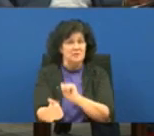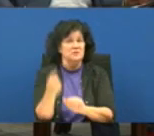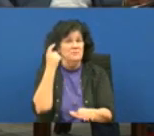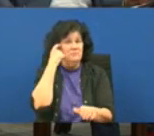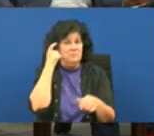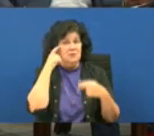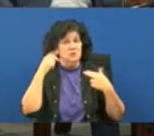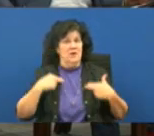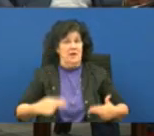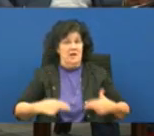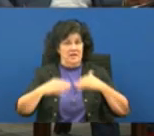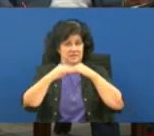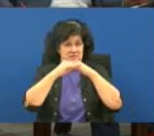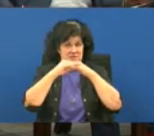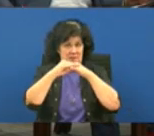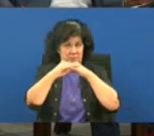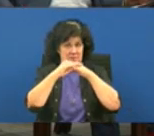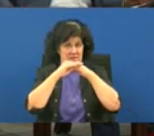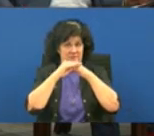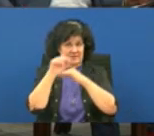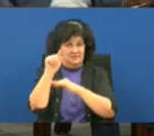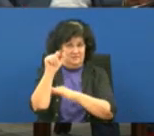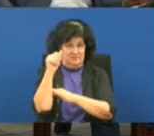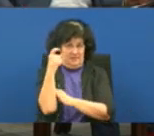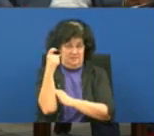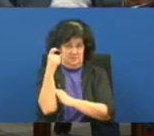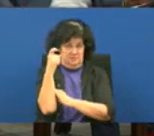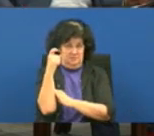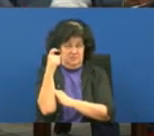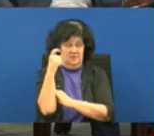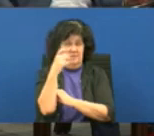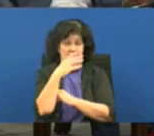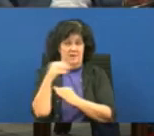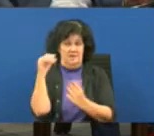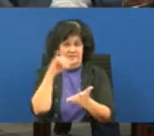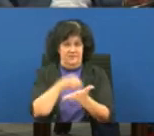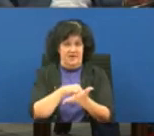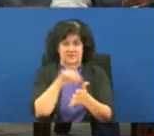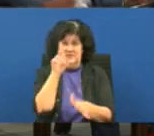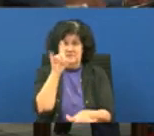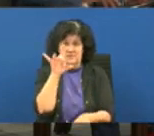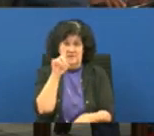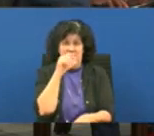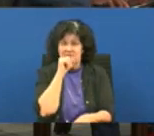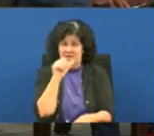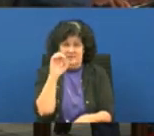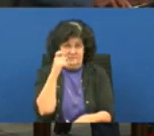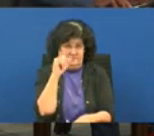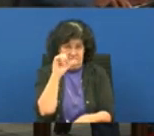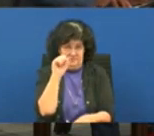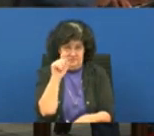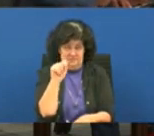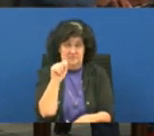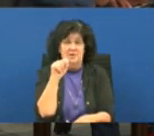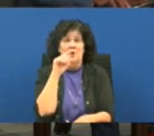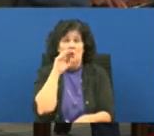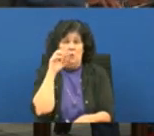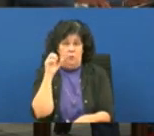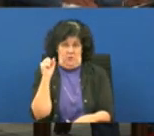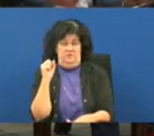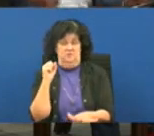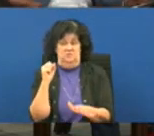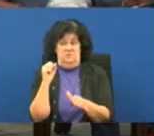stabilization tax and an entity that literally did not exist was given money